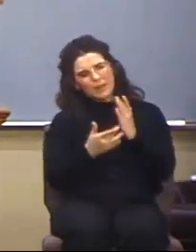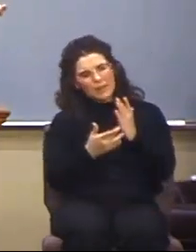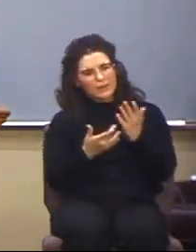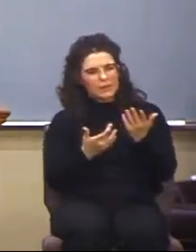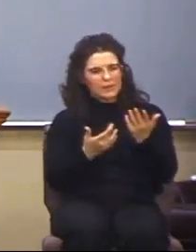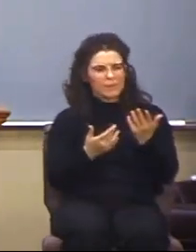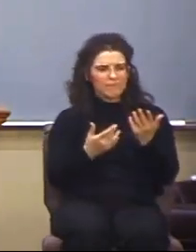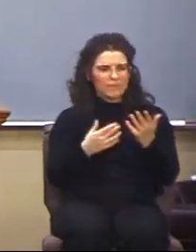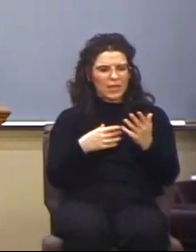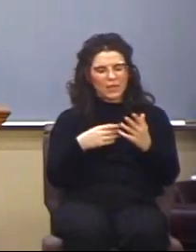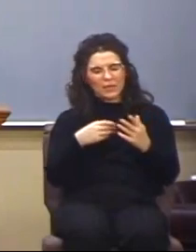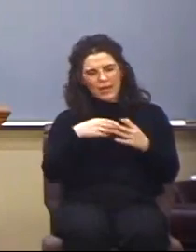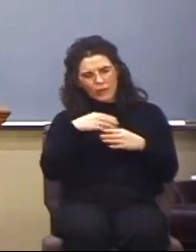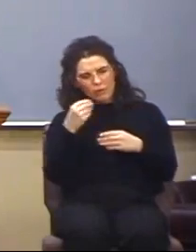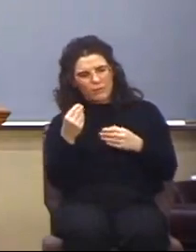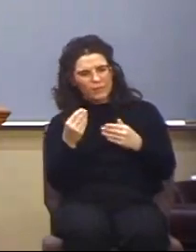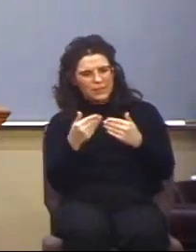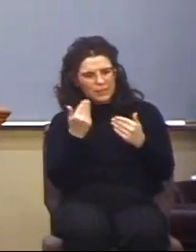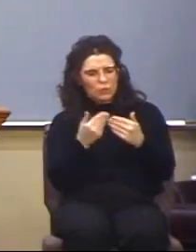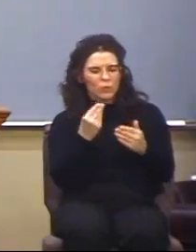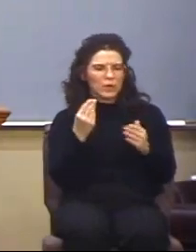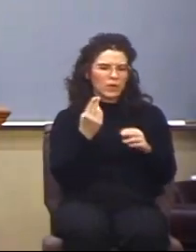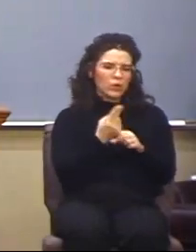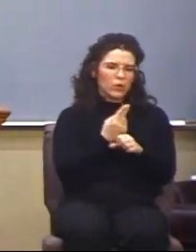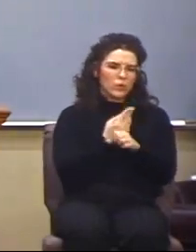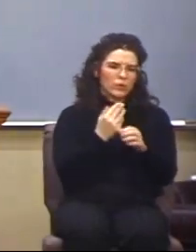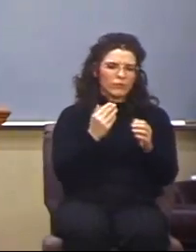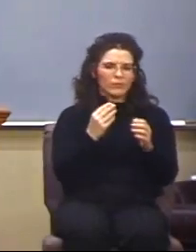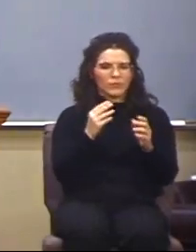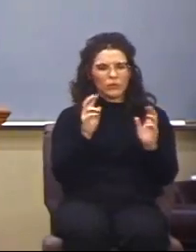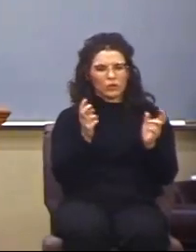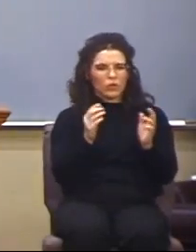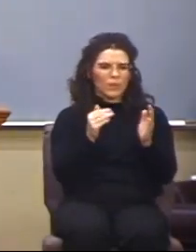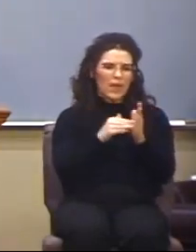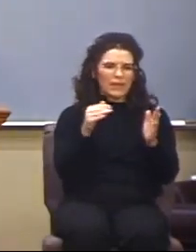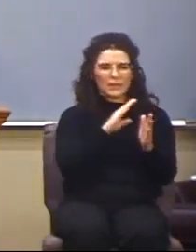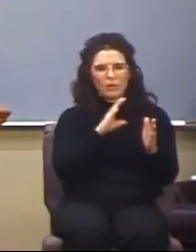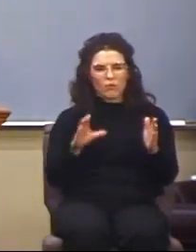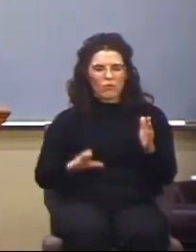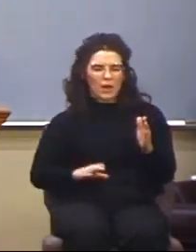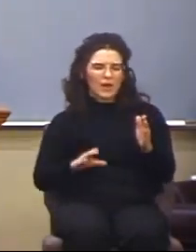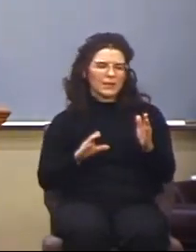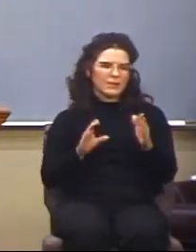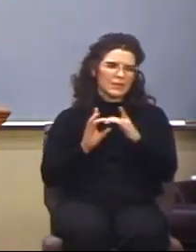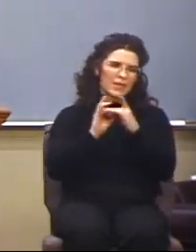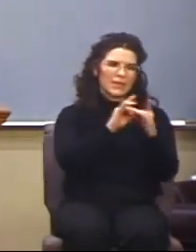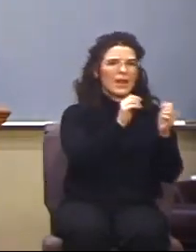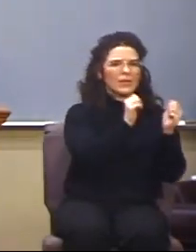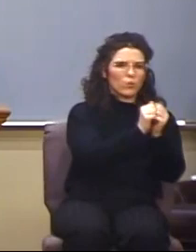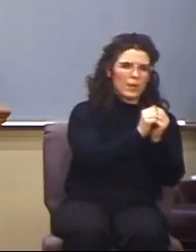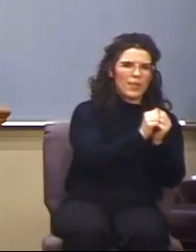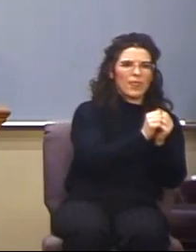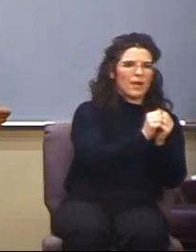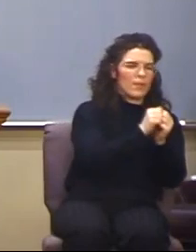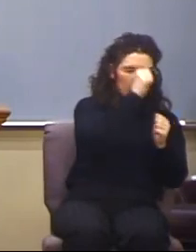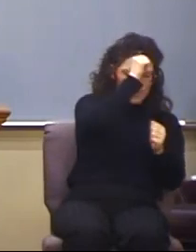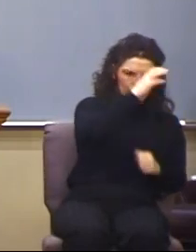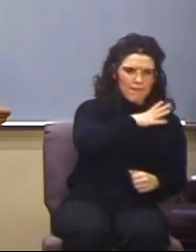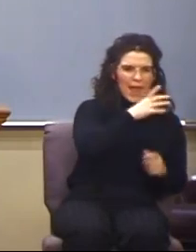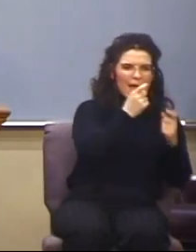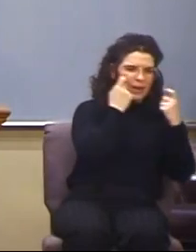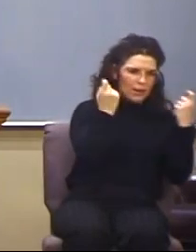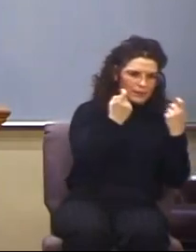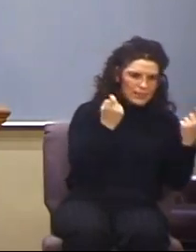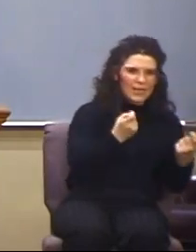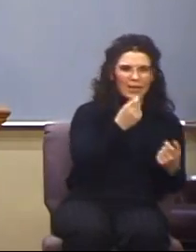to the man of sin and son of perdition. And, okay, we understand that. When John refers to the Antichrist, it's talking about,